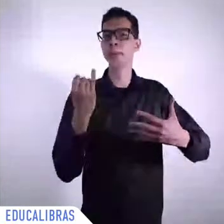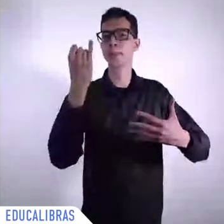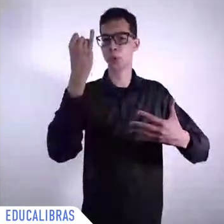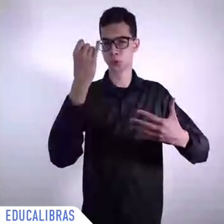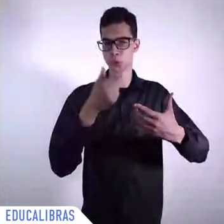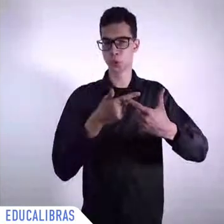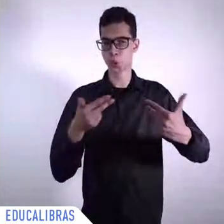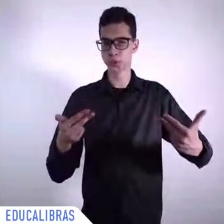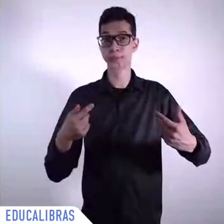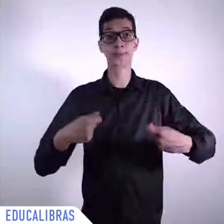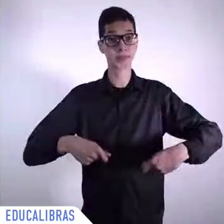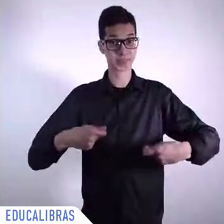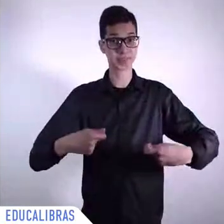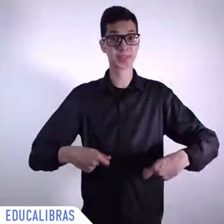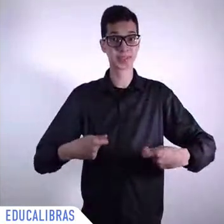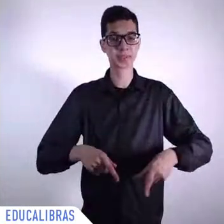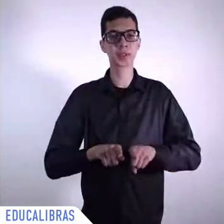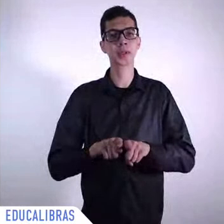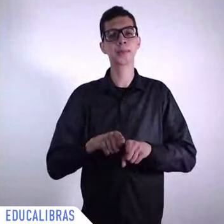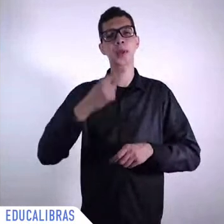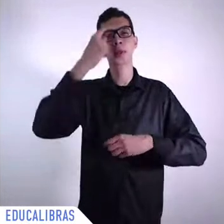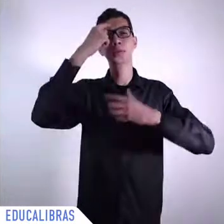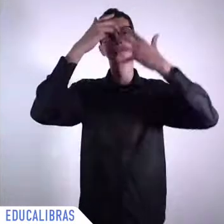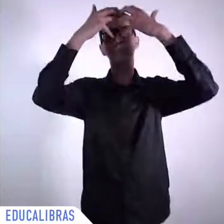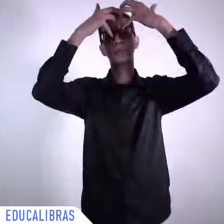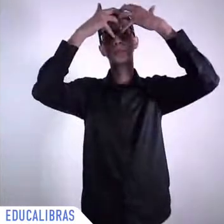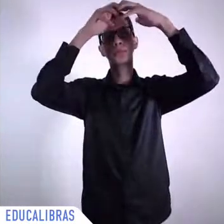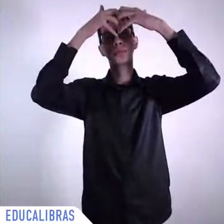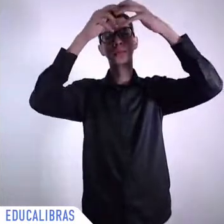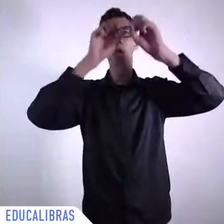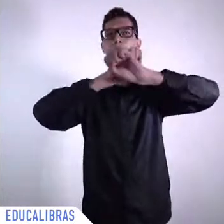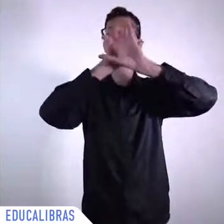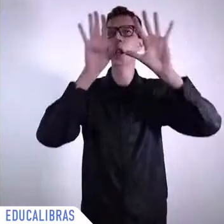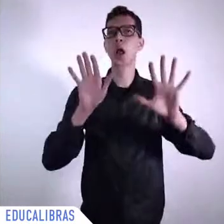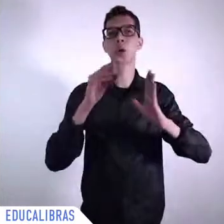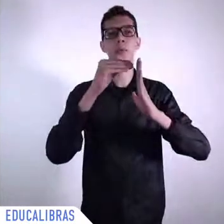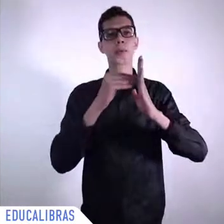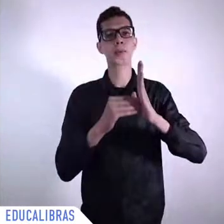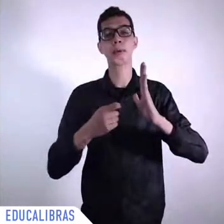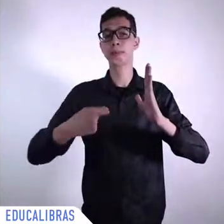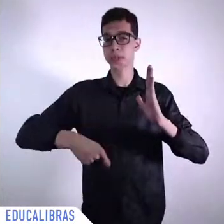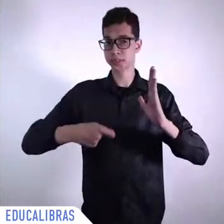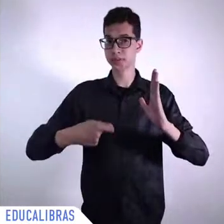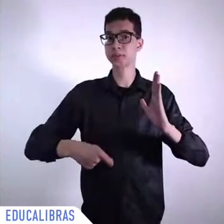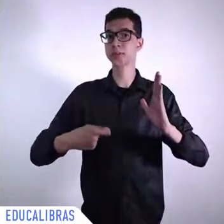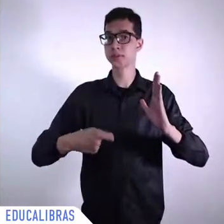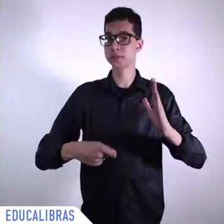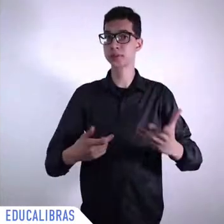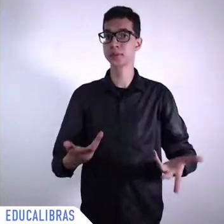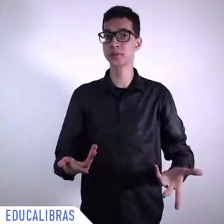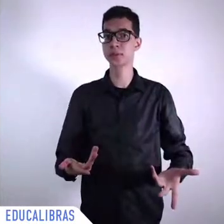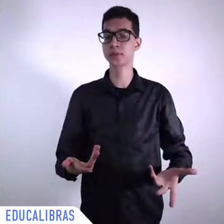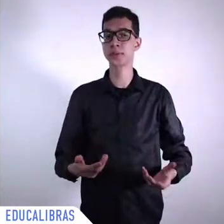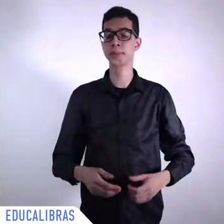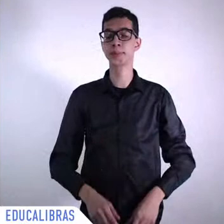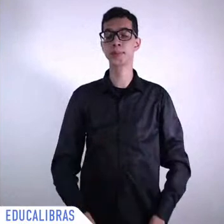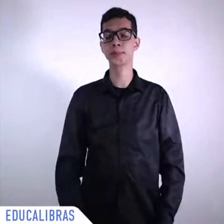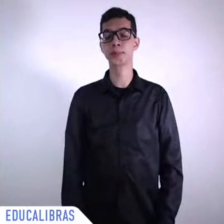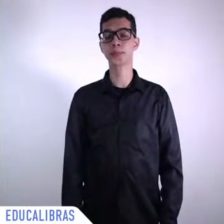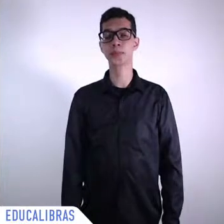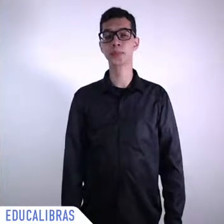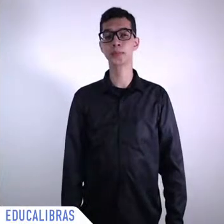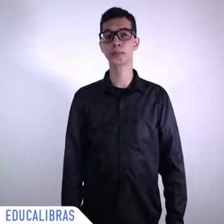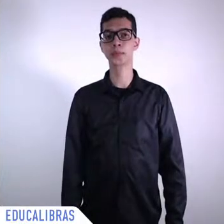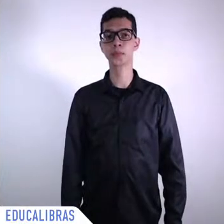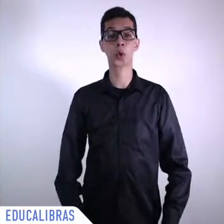right judgments judgments I think this is the idea the target number seven of the